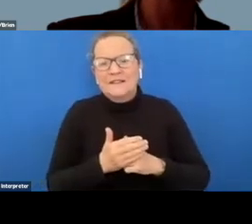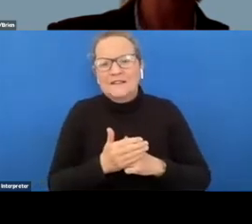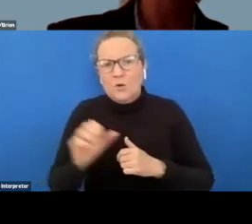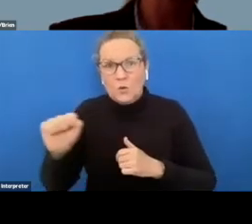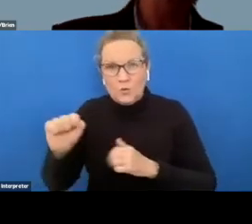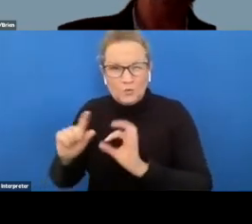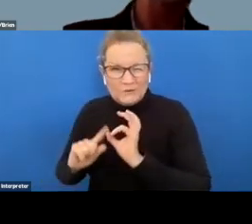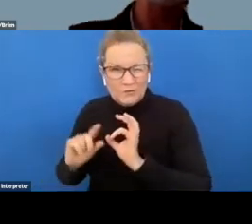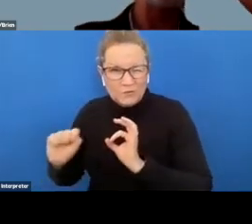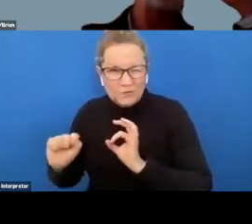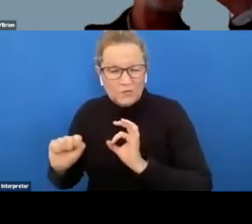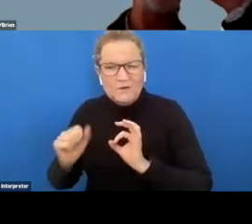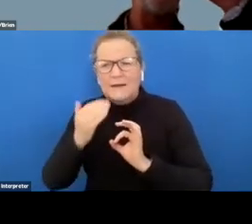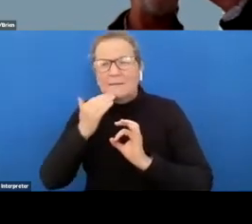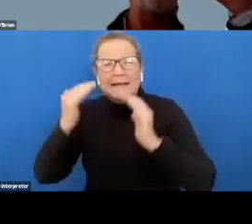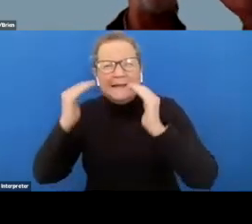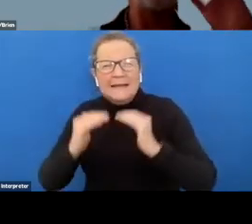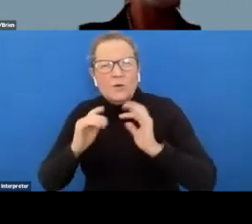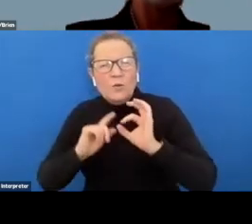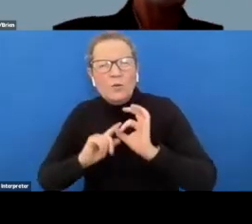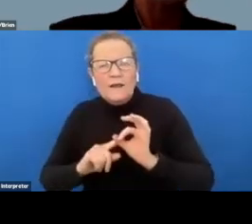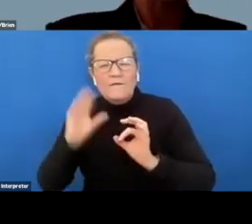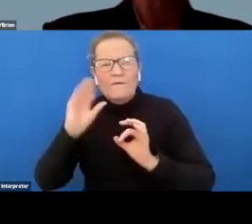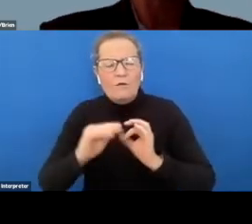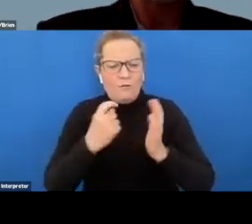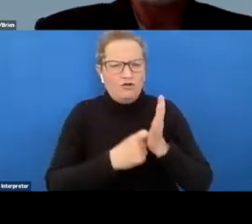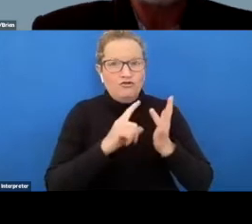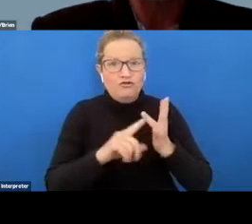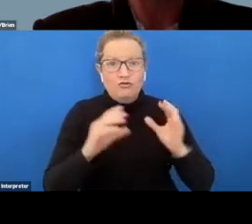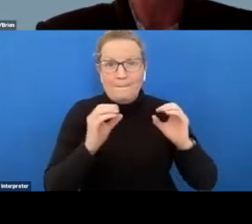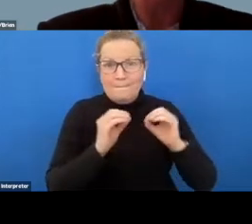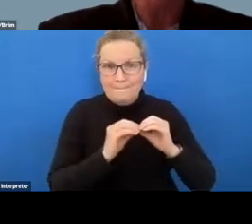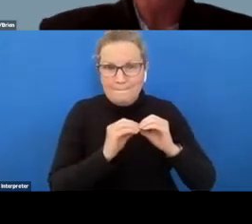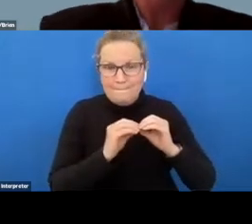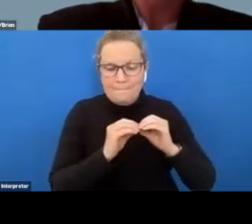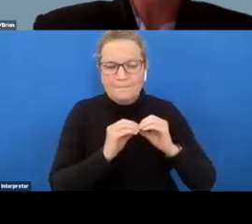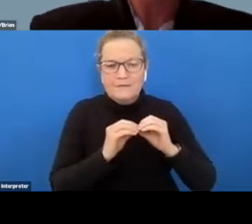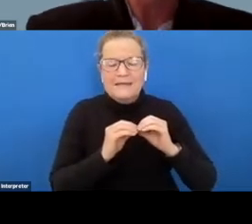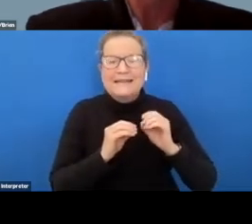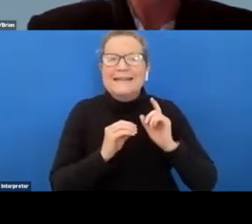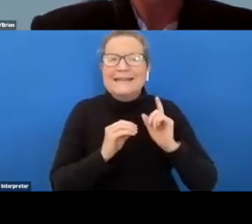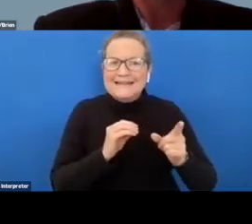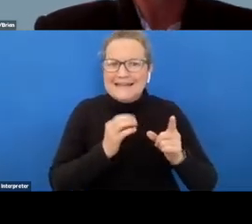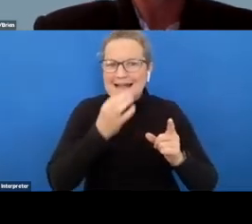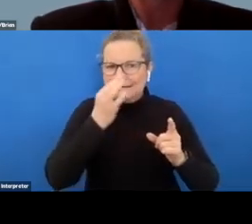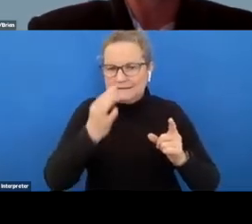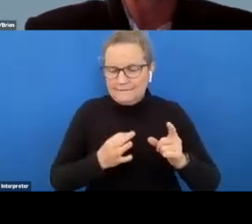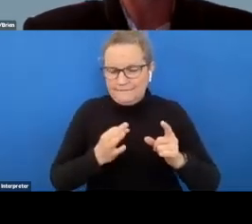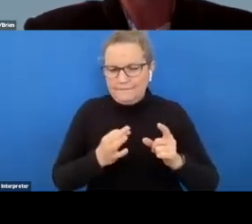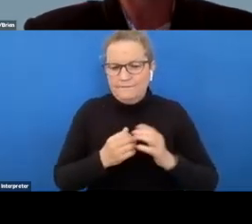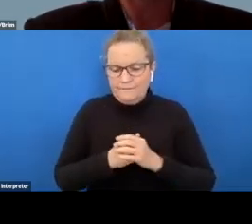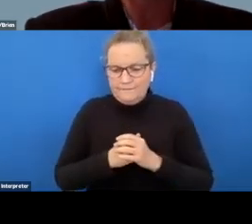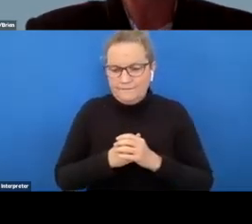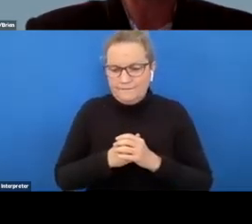if i can move to a question here from rob rob rob cristani is asking with more employers coming on